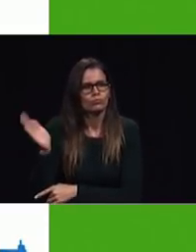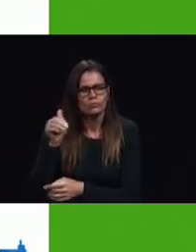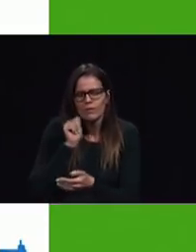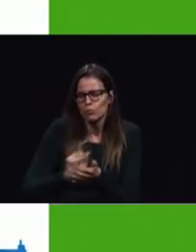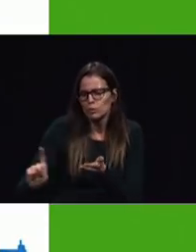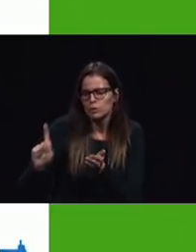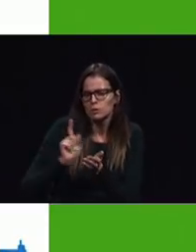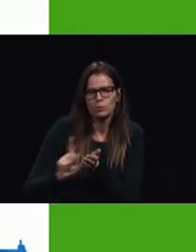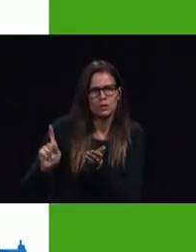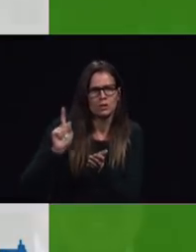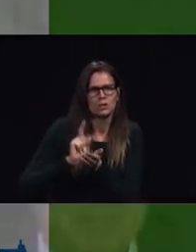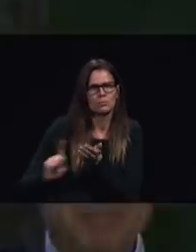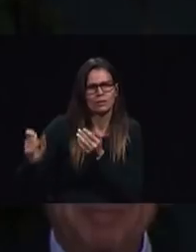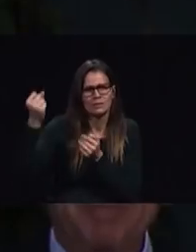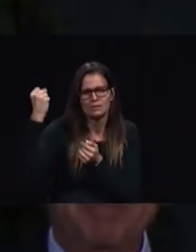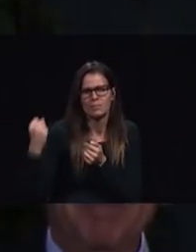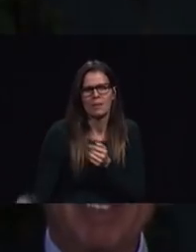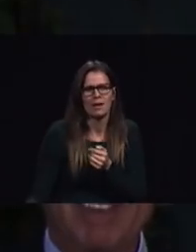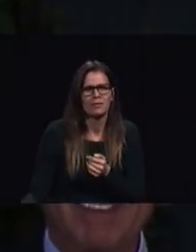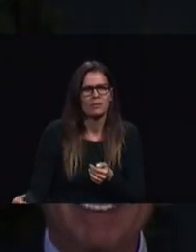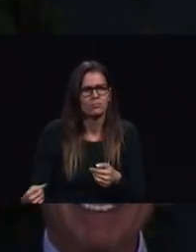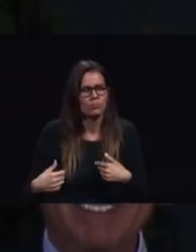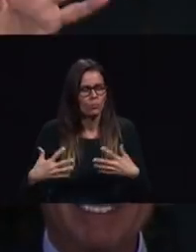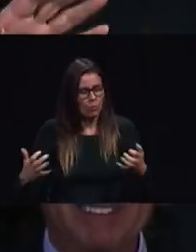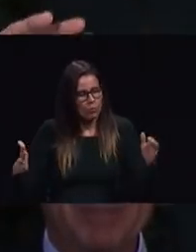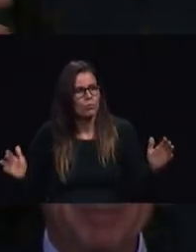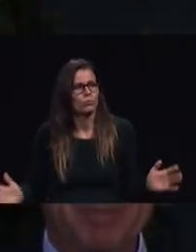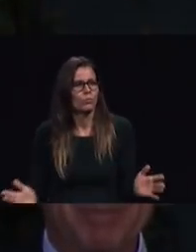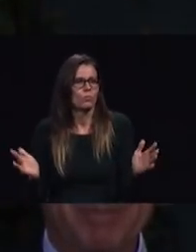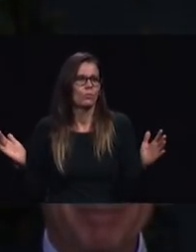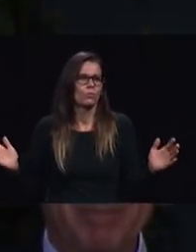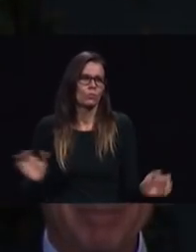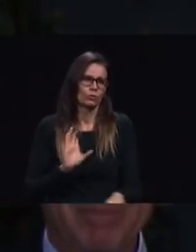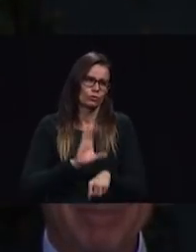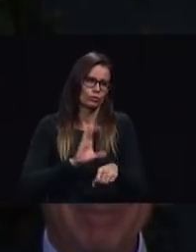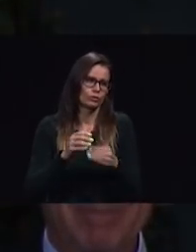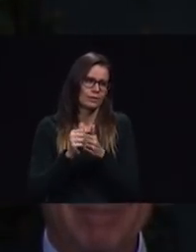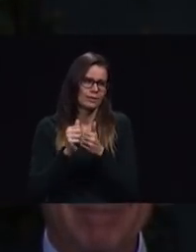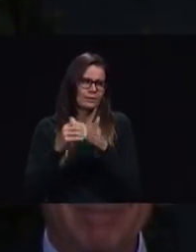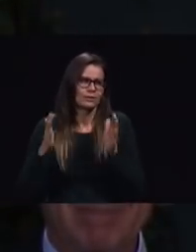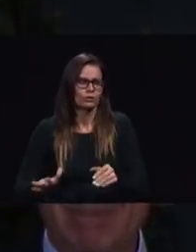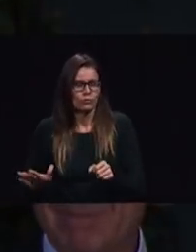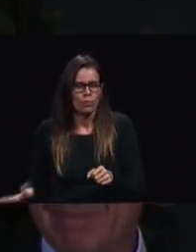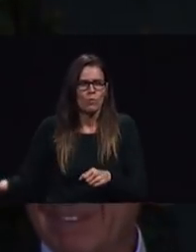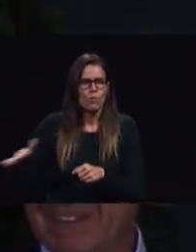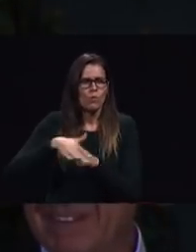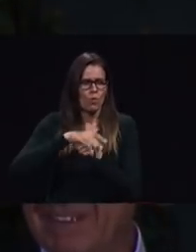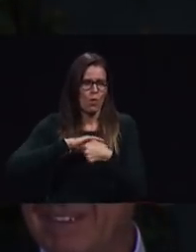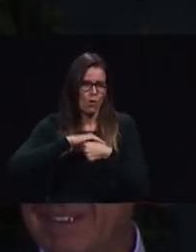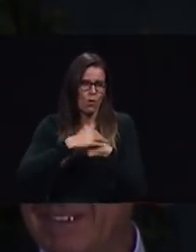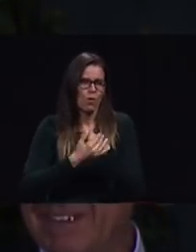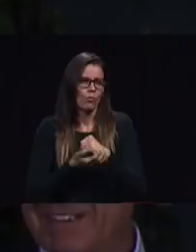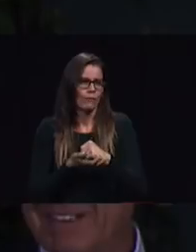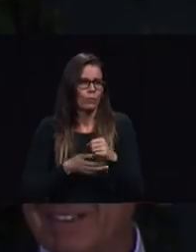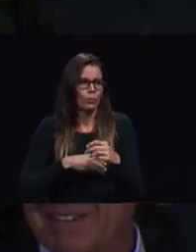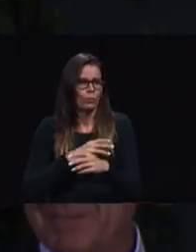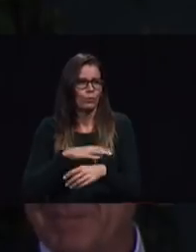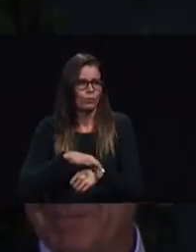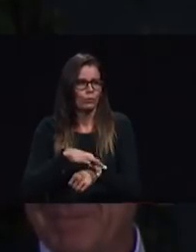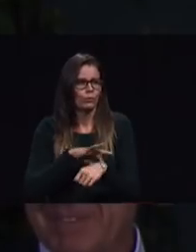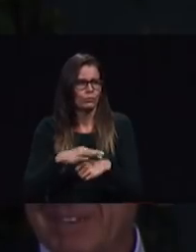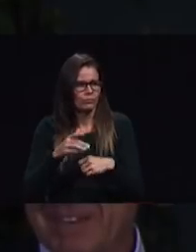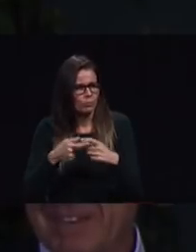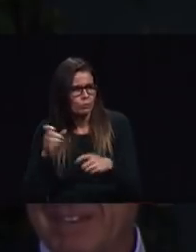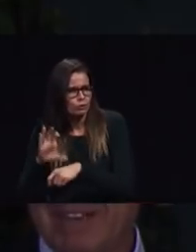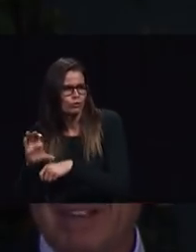I want to encourage church leaders on every level around the world to help churches and pastors focus on